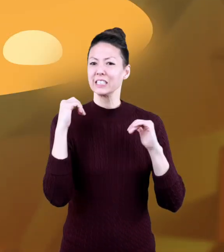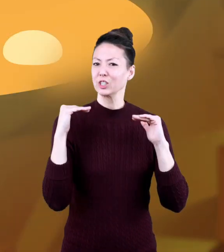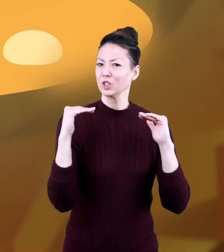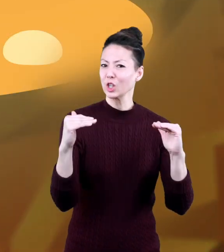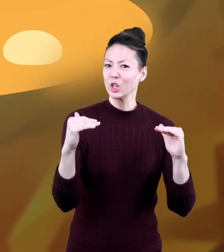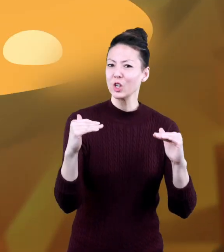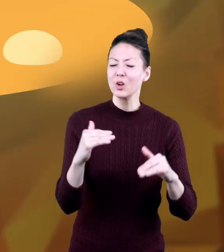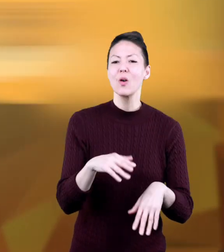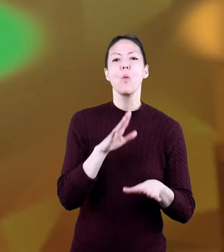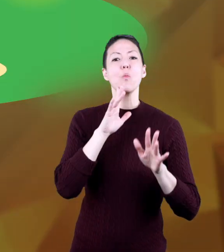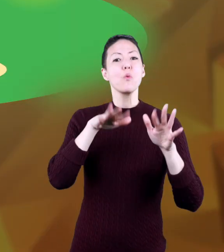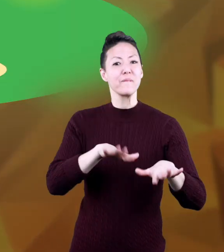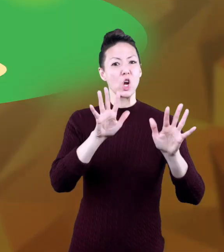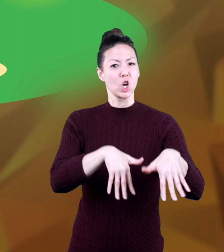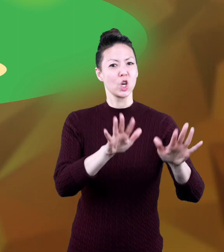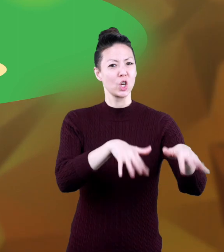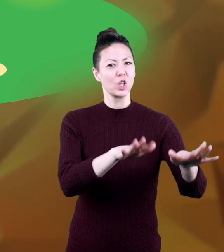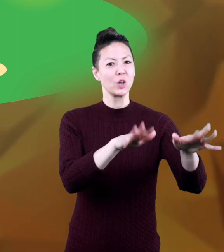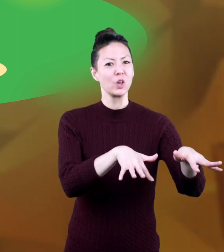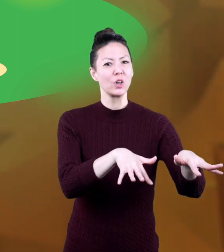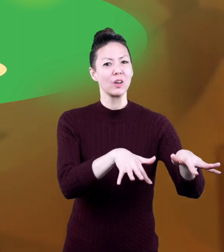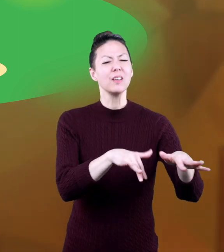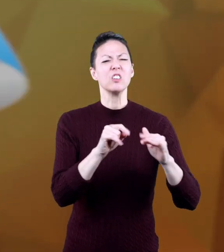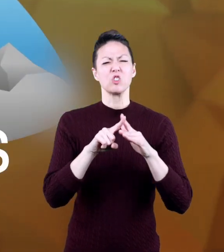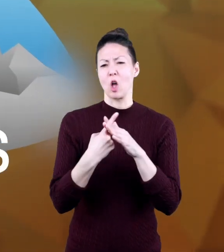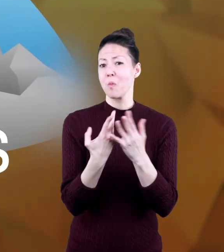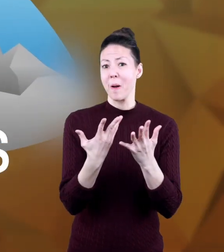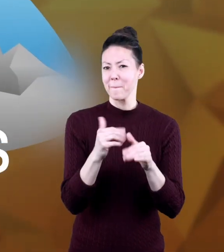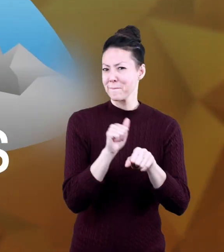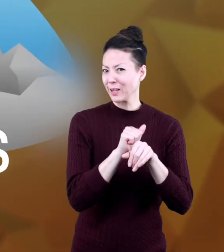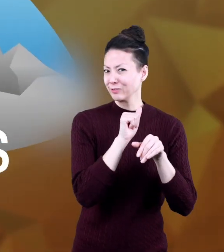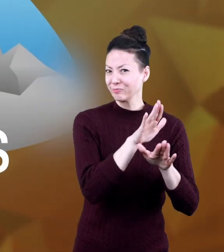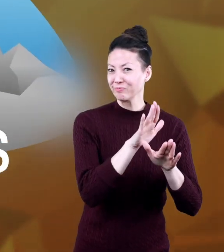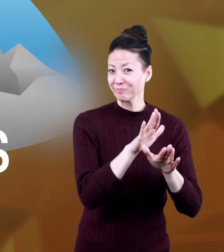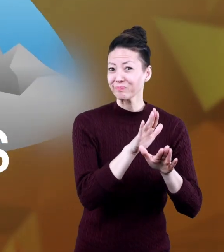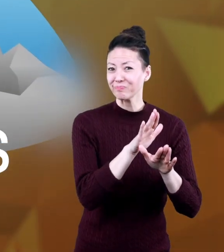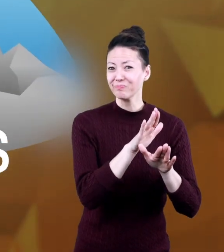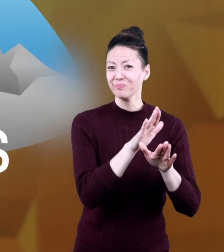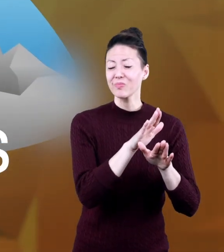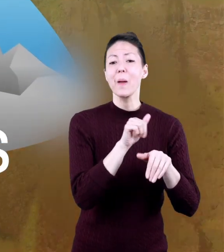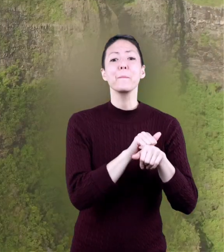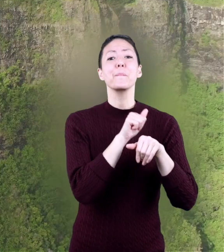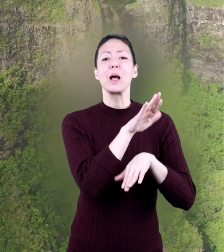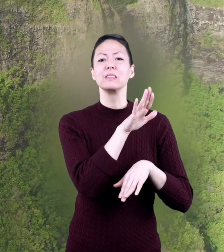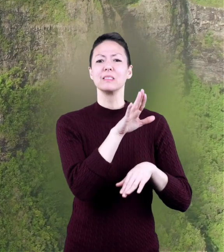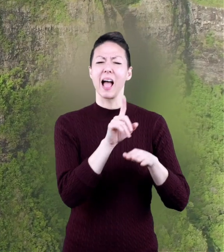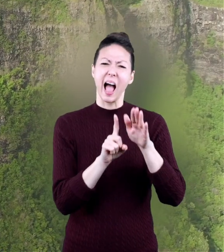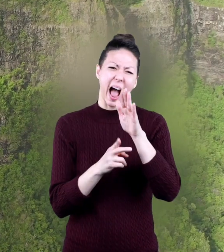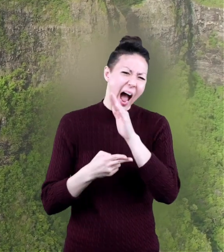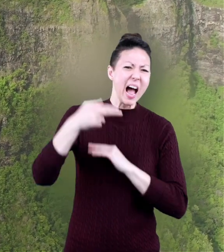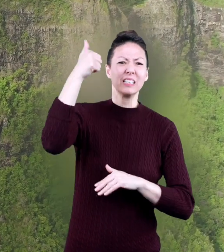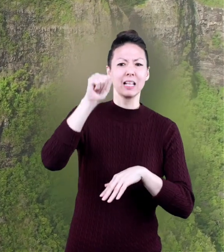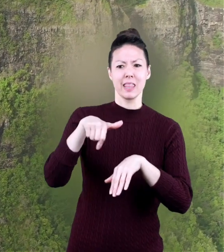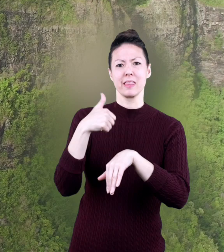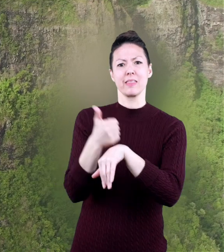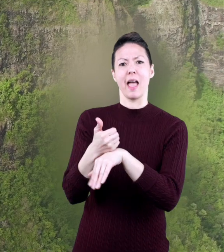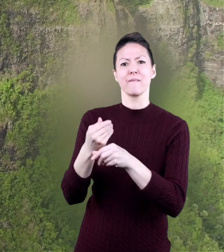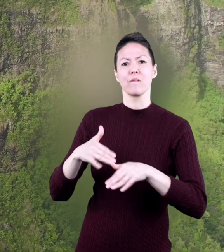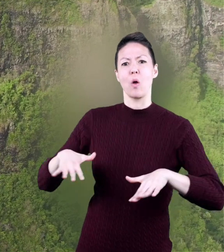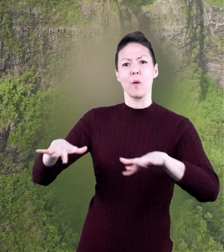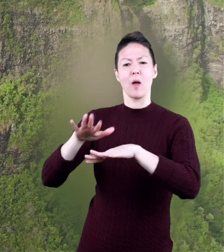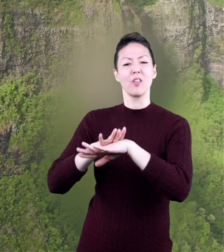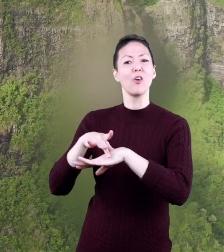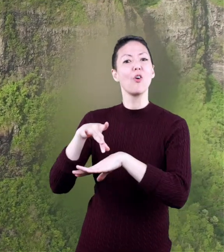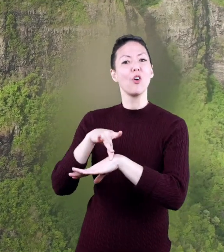Deserts. And rivers. Let's start with mountains. Mountains are the highest